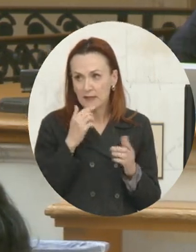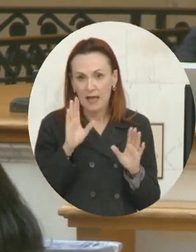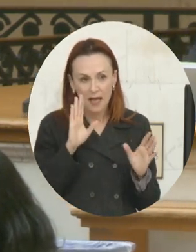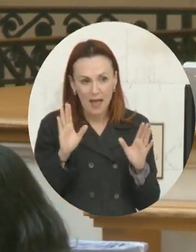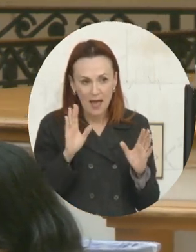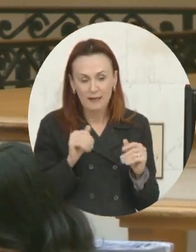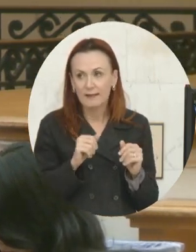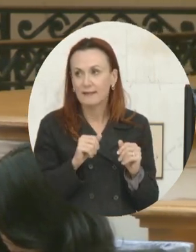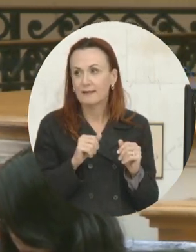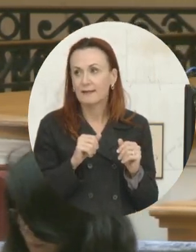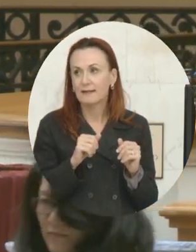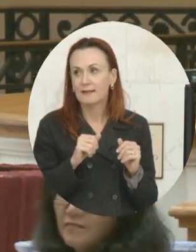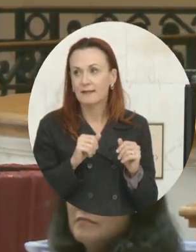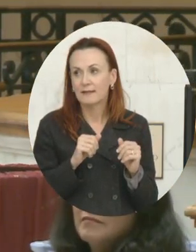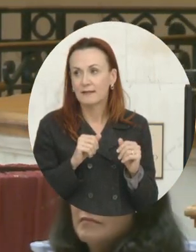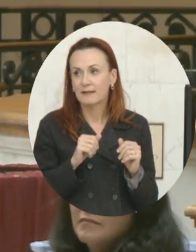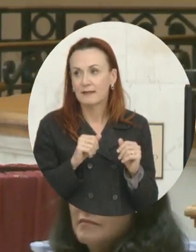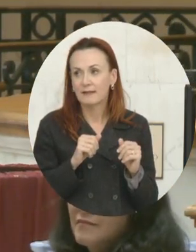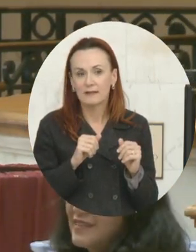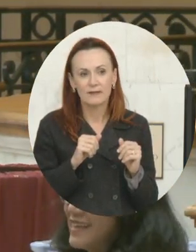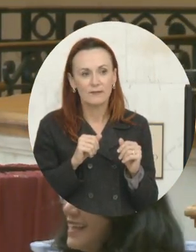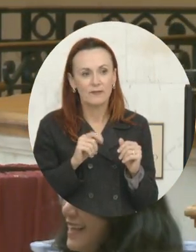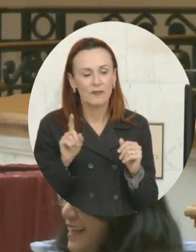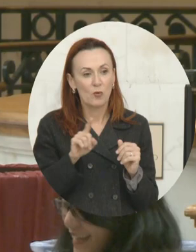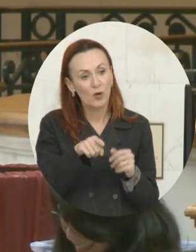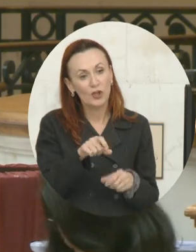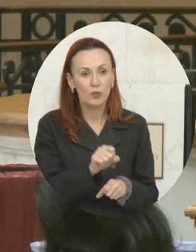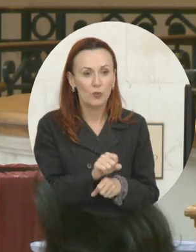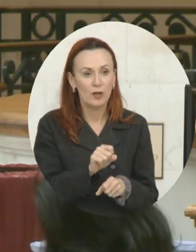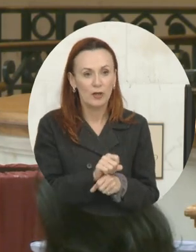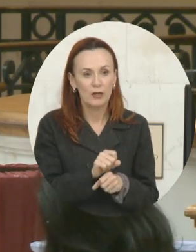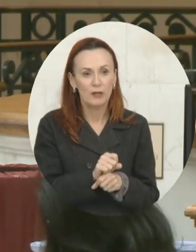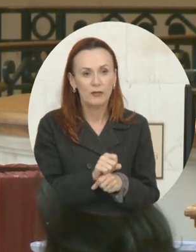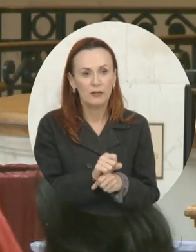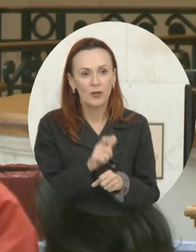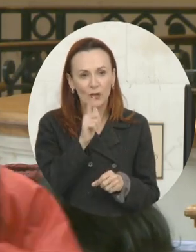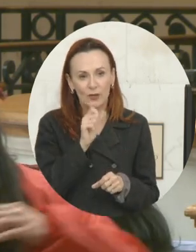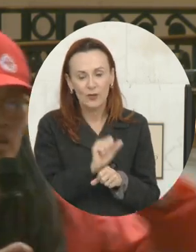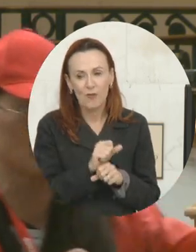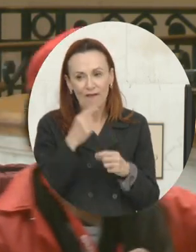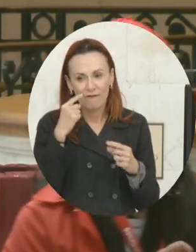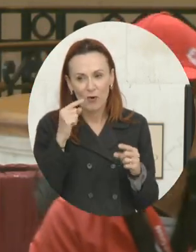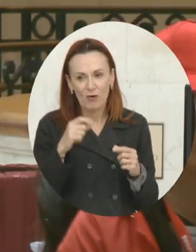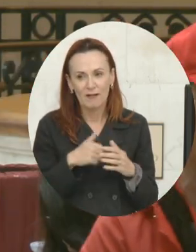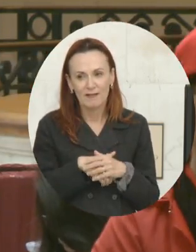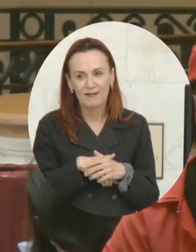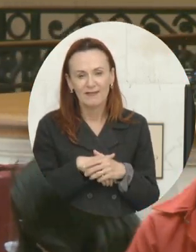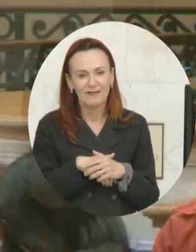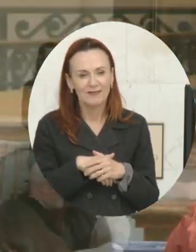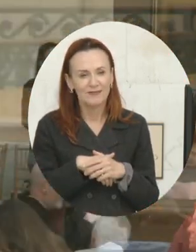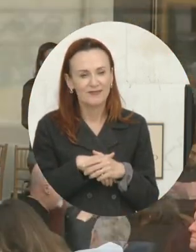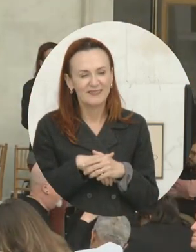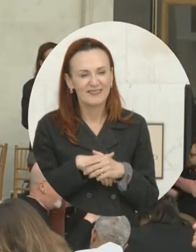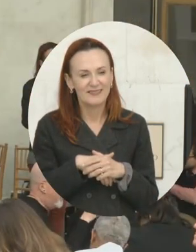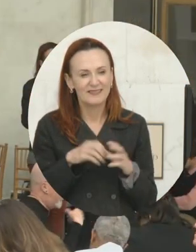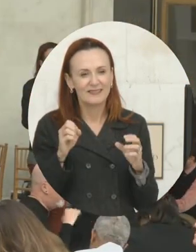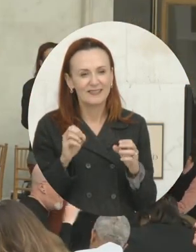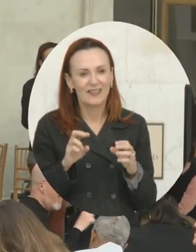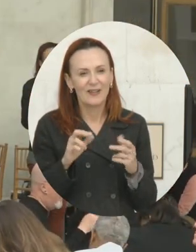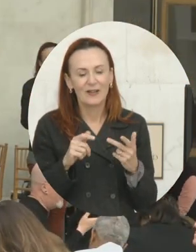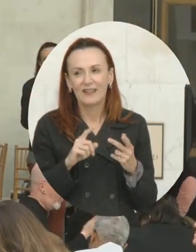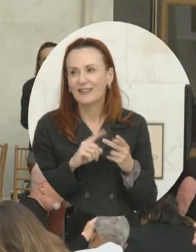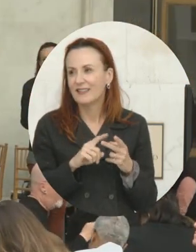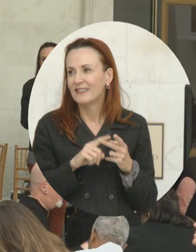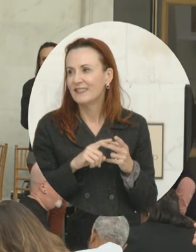Turk, where do you work and who do you work for? Or I'll go up to Christie and say,